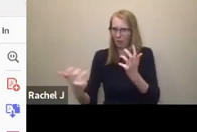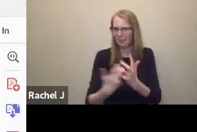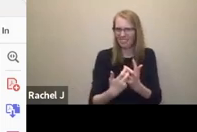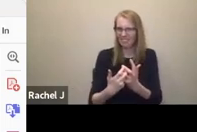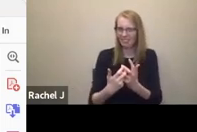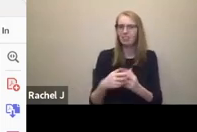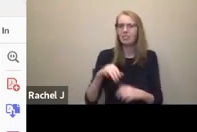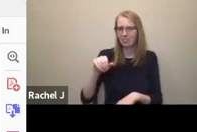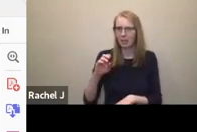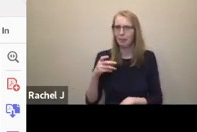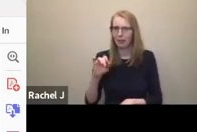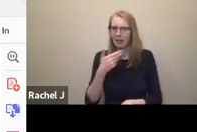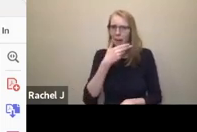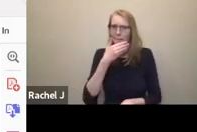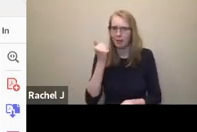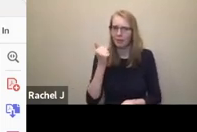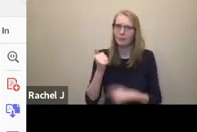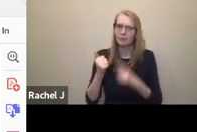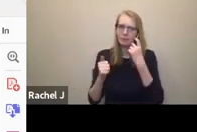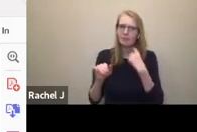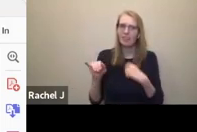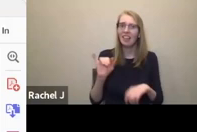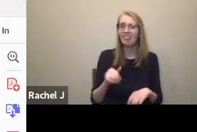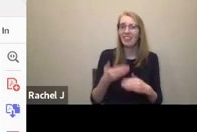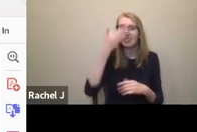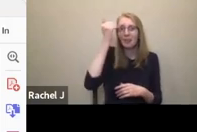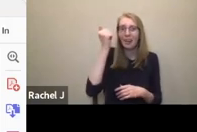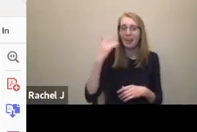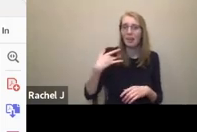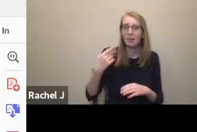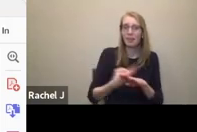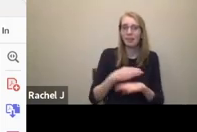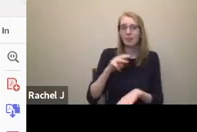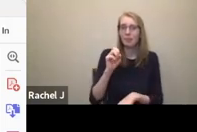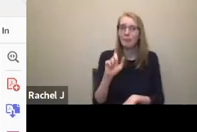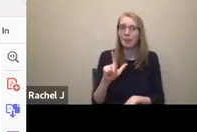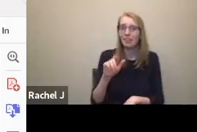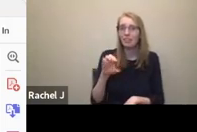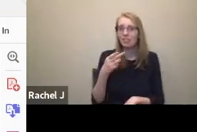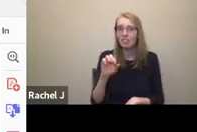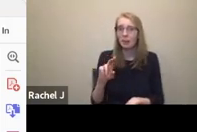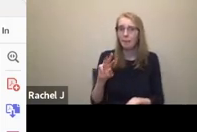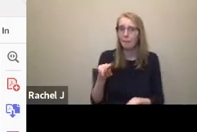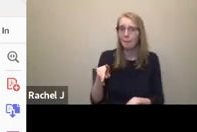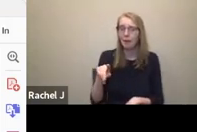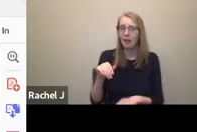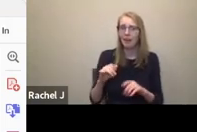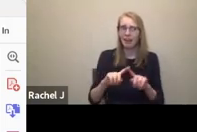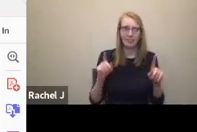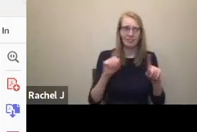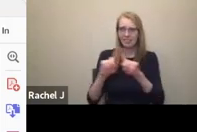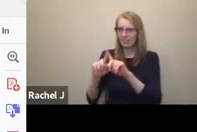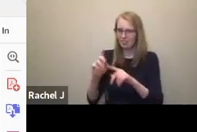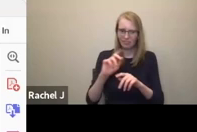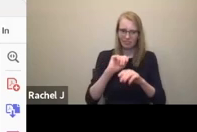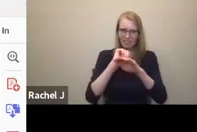it stage like we don't use something like MailChimp with those HTML templates, because they're also not compatible with screen readers. So when our blind patrons, and our